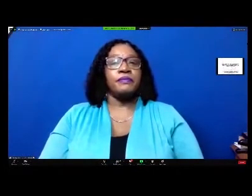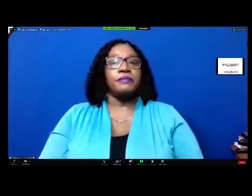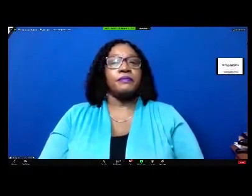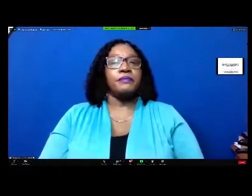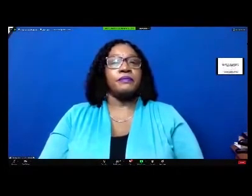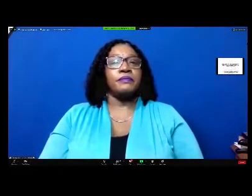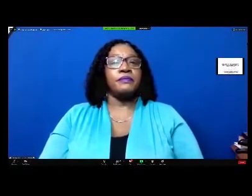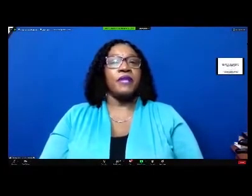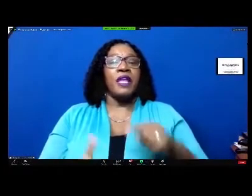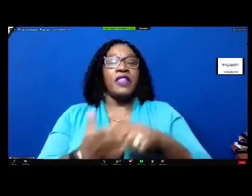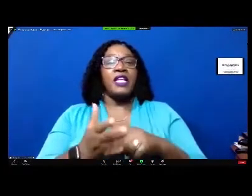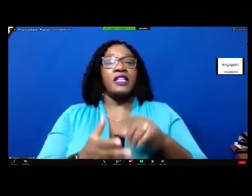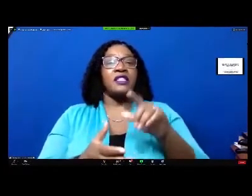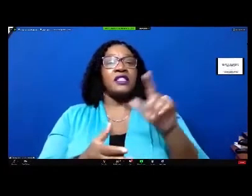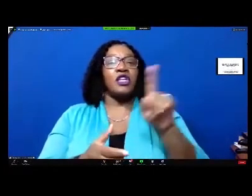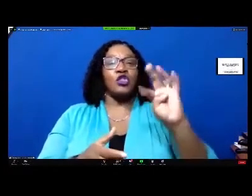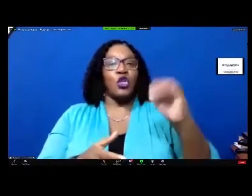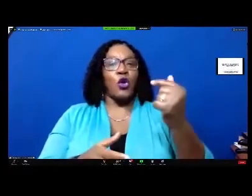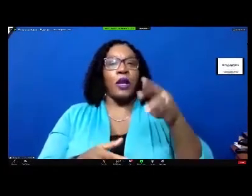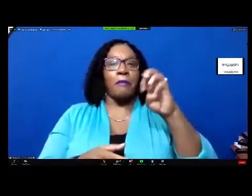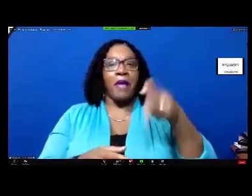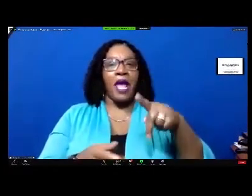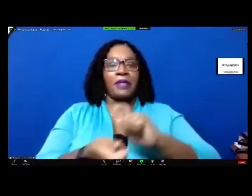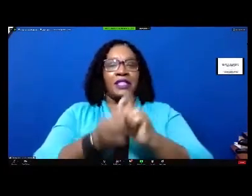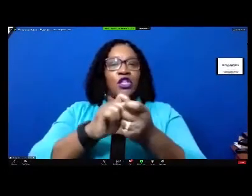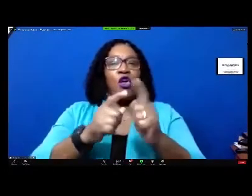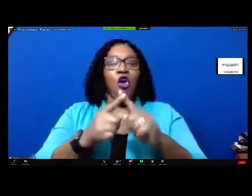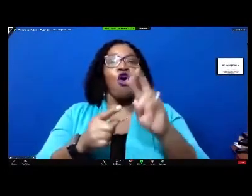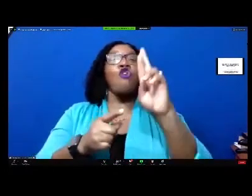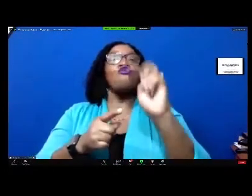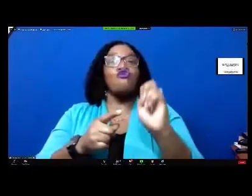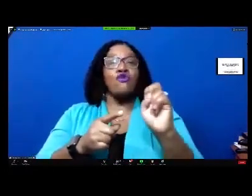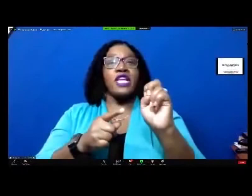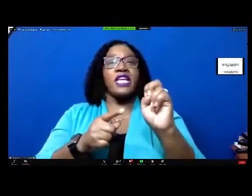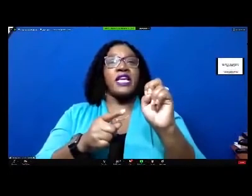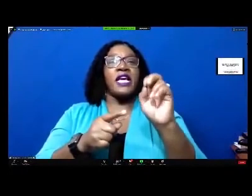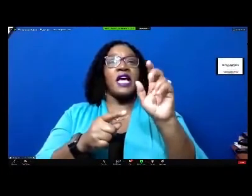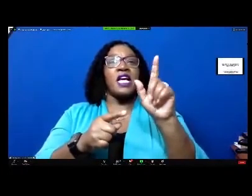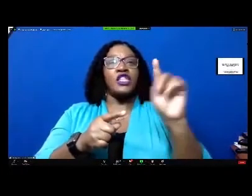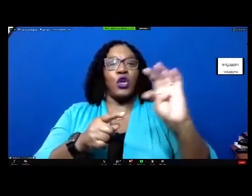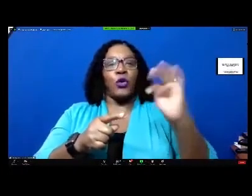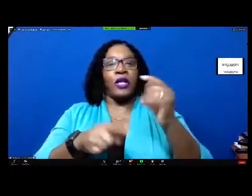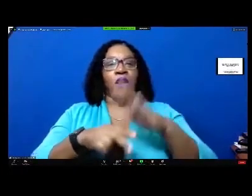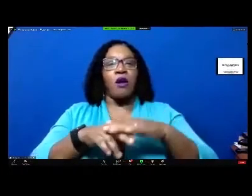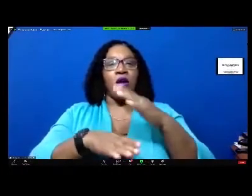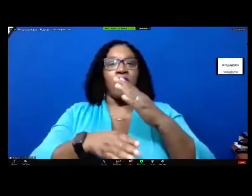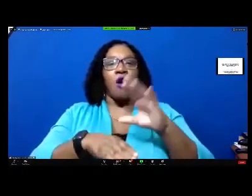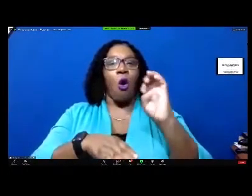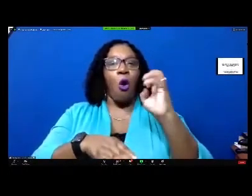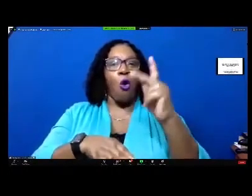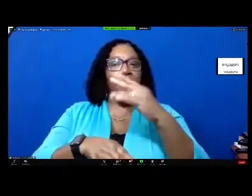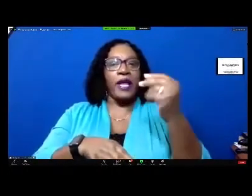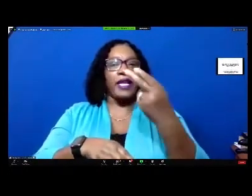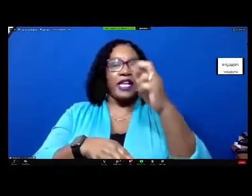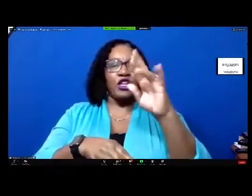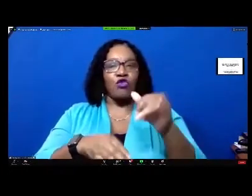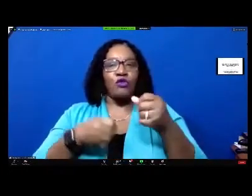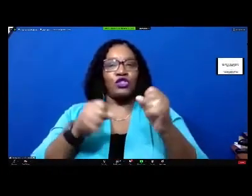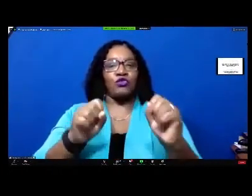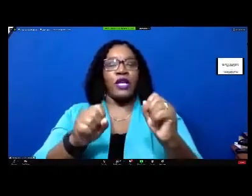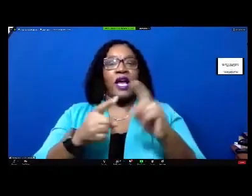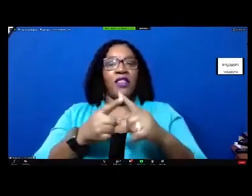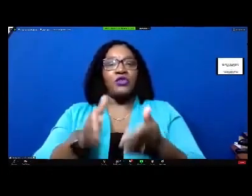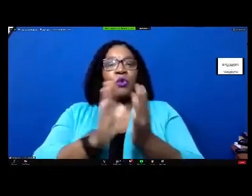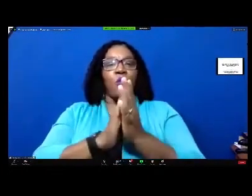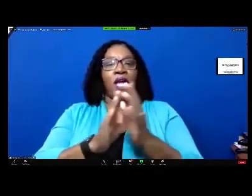this is a zoning map amendment or a rezoning for parcels on oak and henry streets this is a